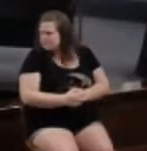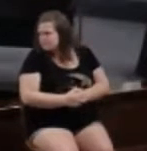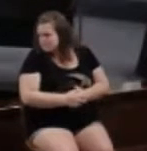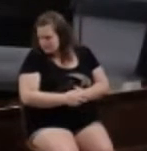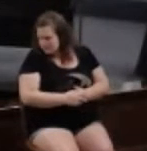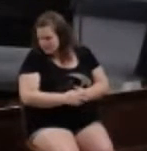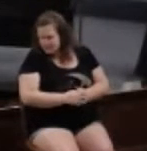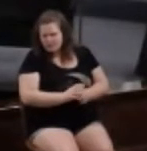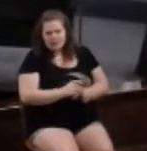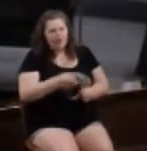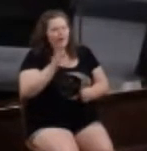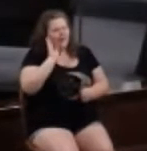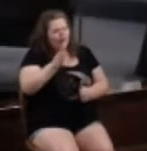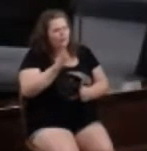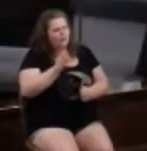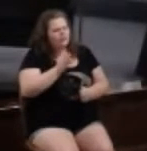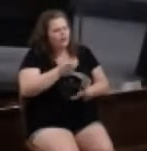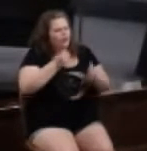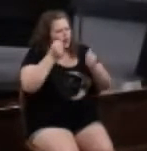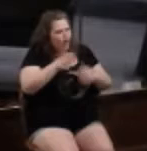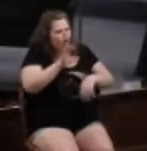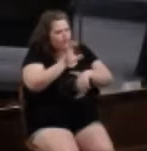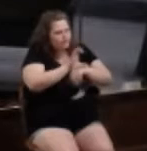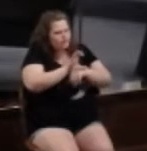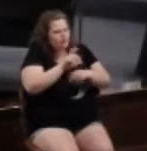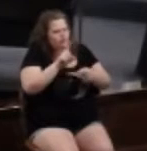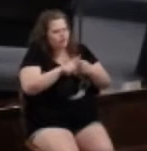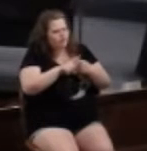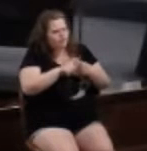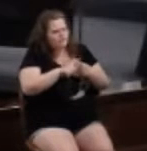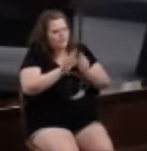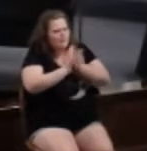grind a church down and split it apart.